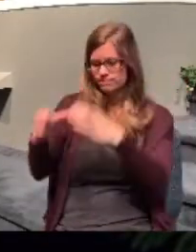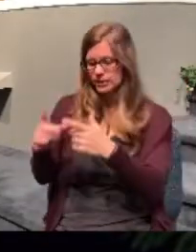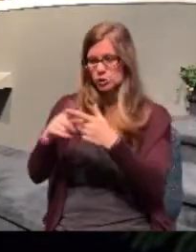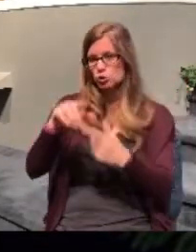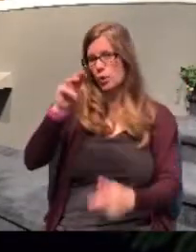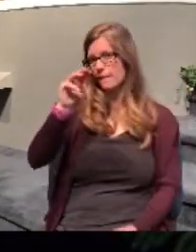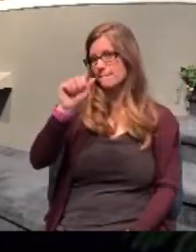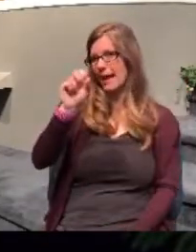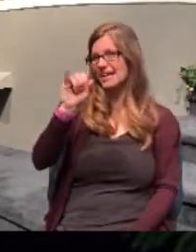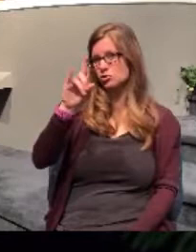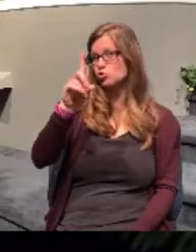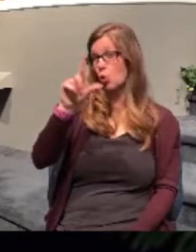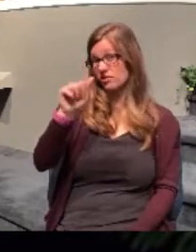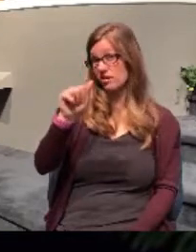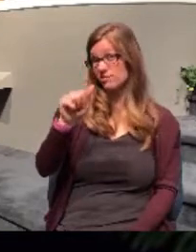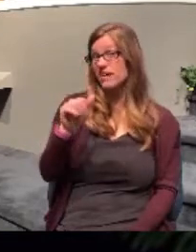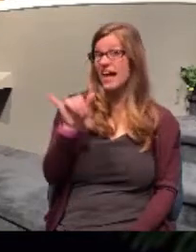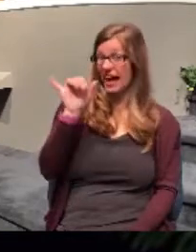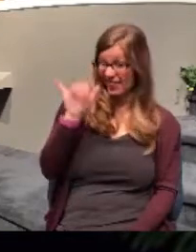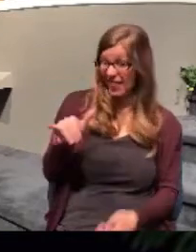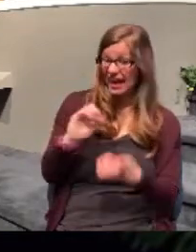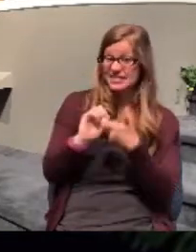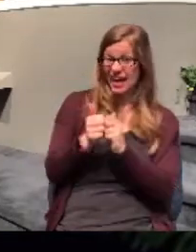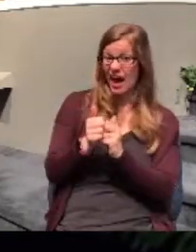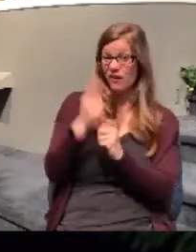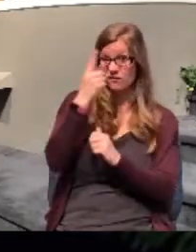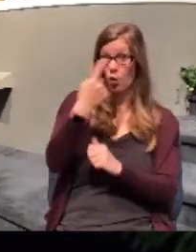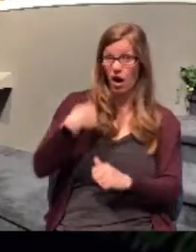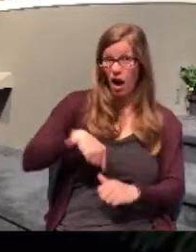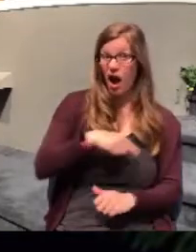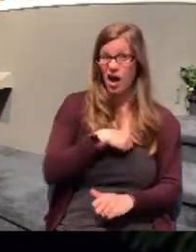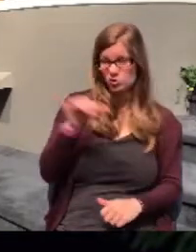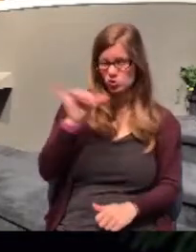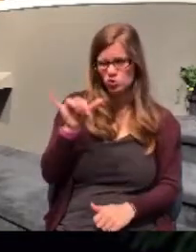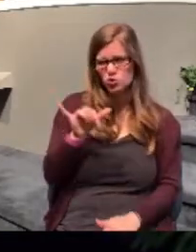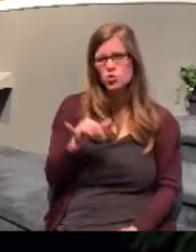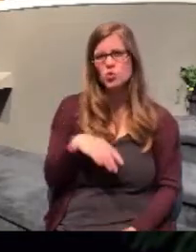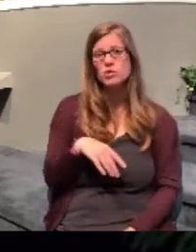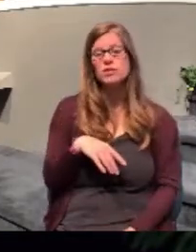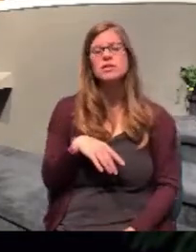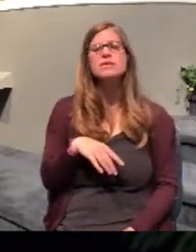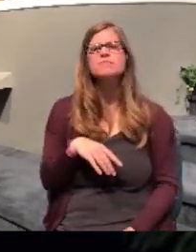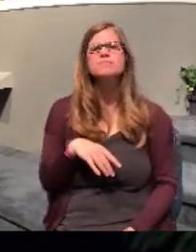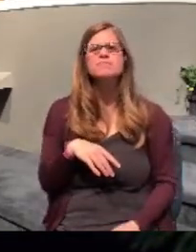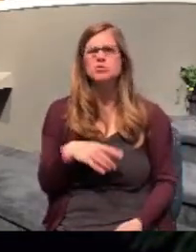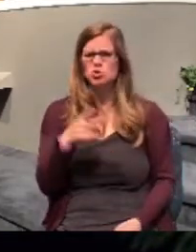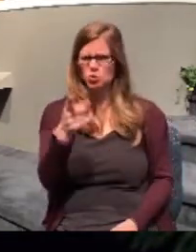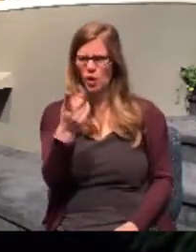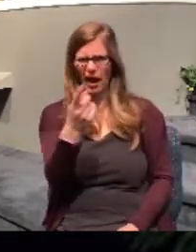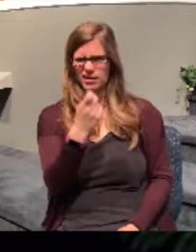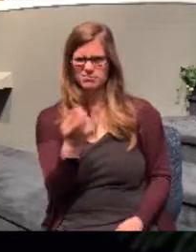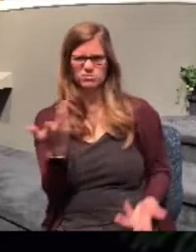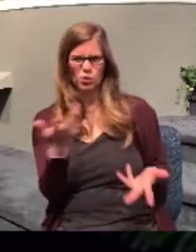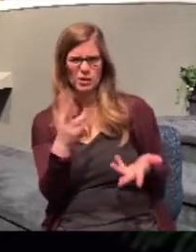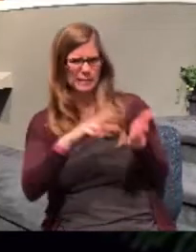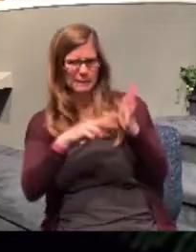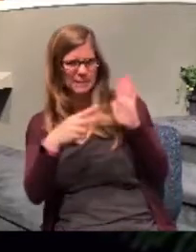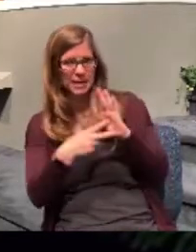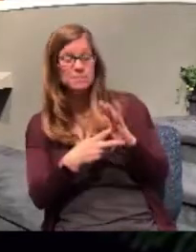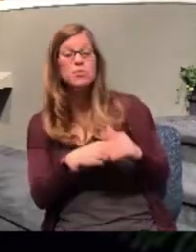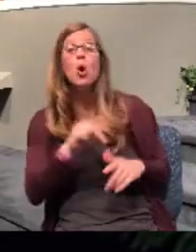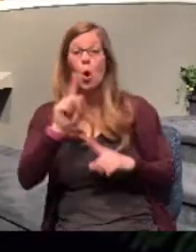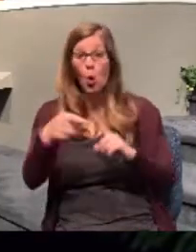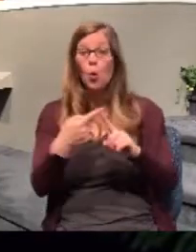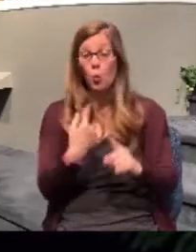that the way it ought to be for each one of us? You say, what are you talking about? I'm talking about this. When we know what